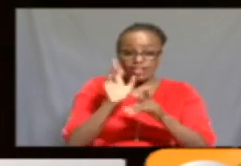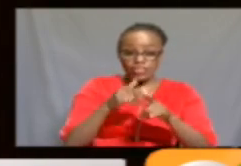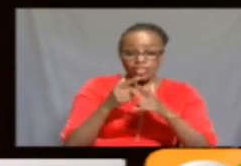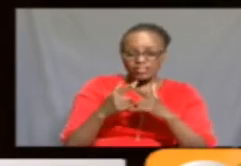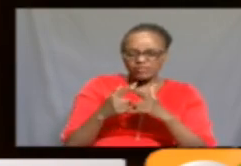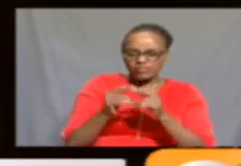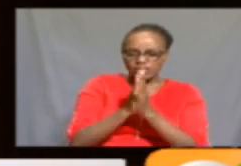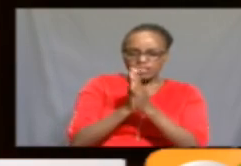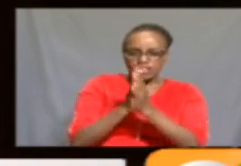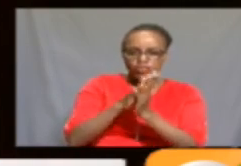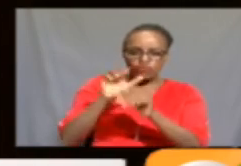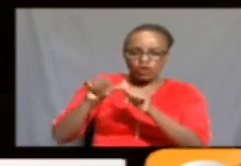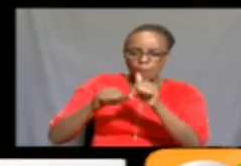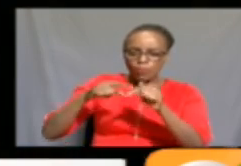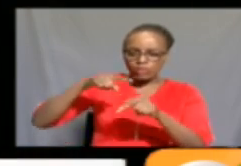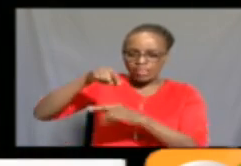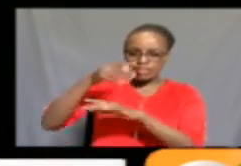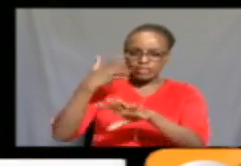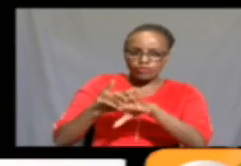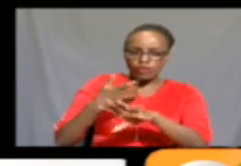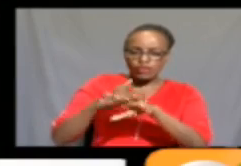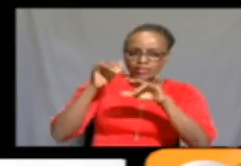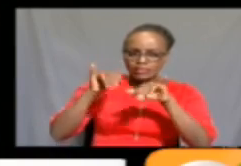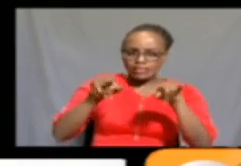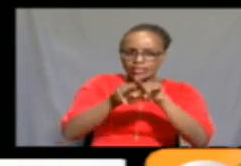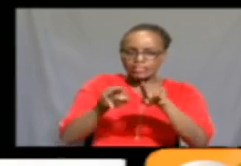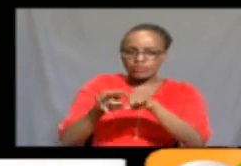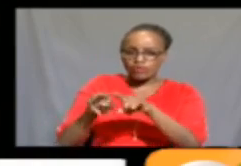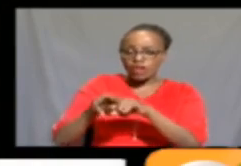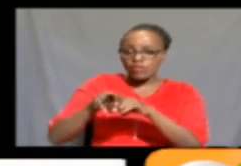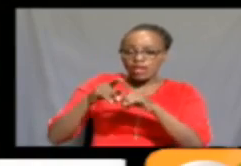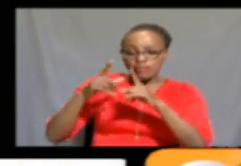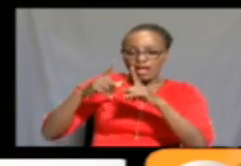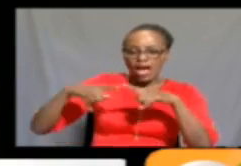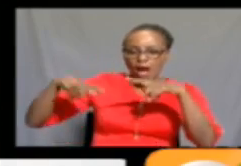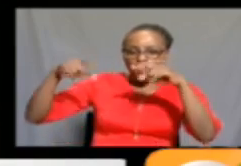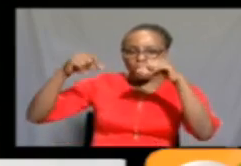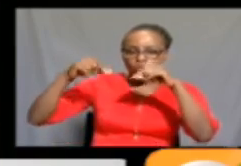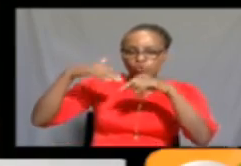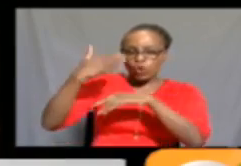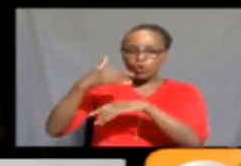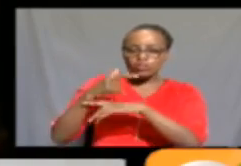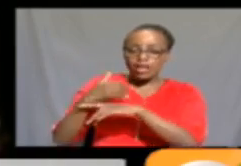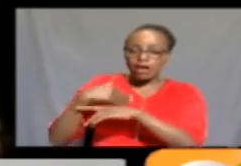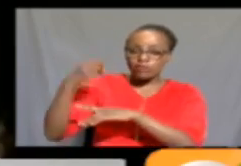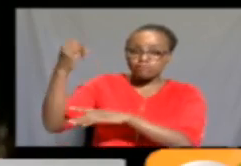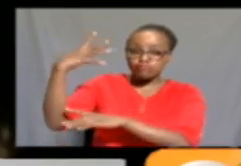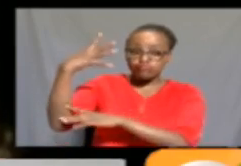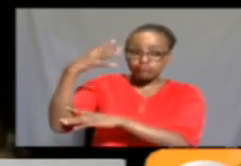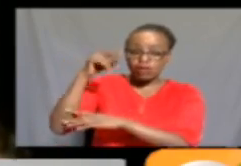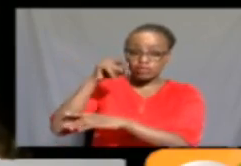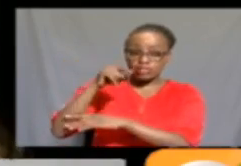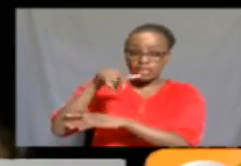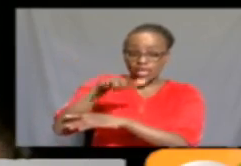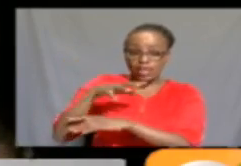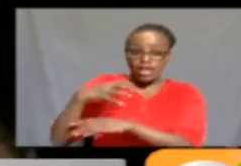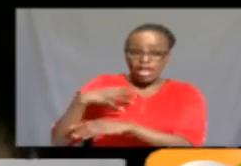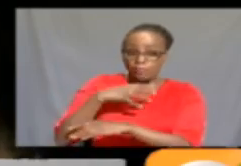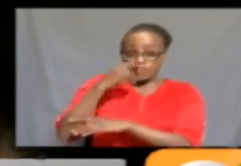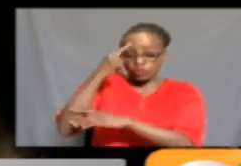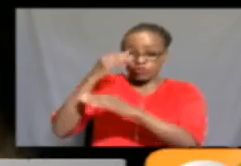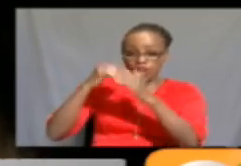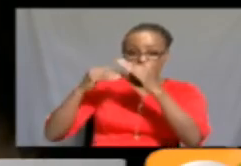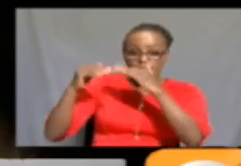mythical tales surrounding the rock will remain just as the moon always hangs its great luminous pearl on the radiant breast of heaven.